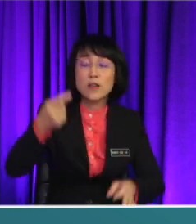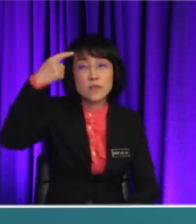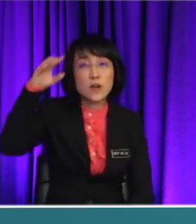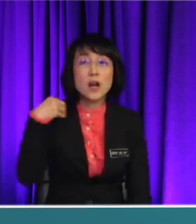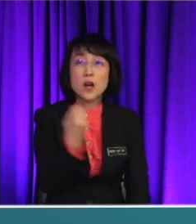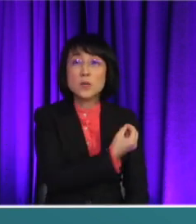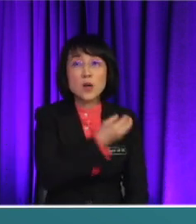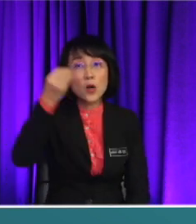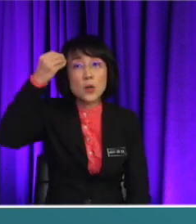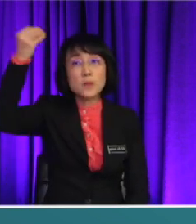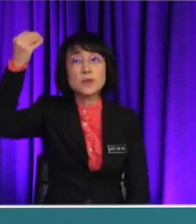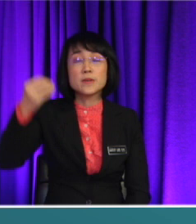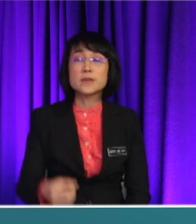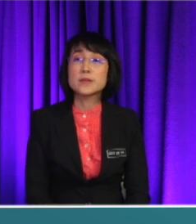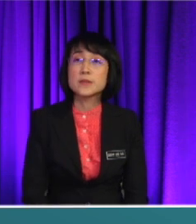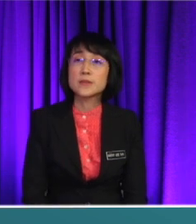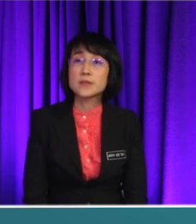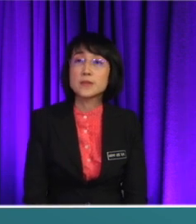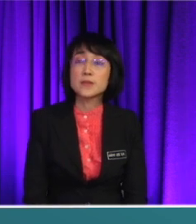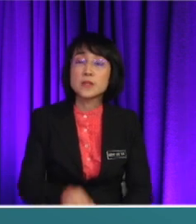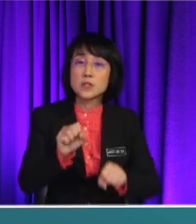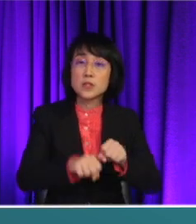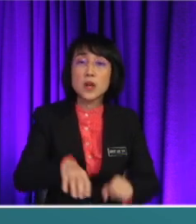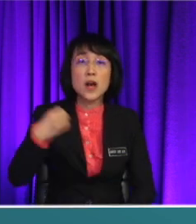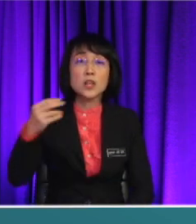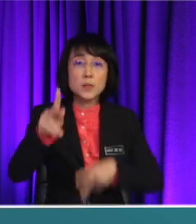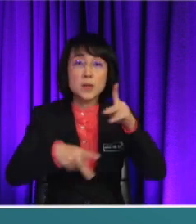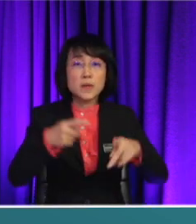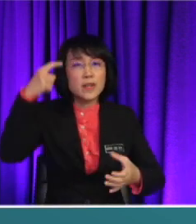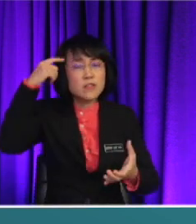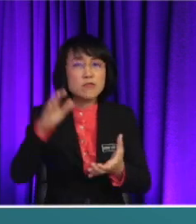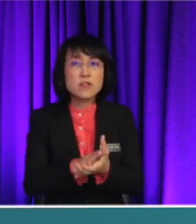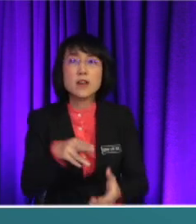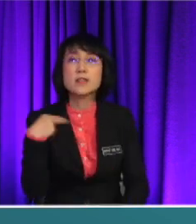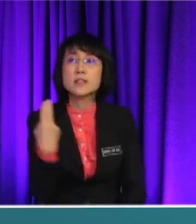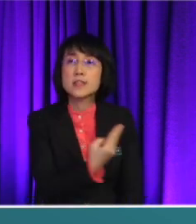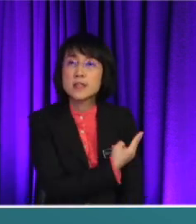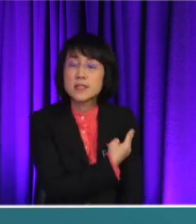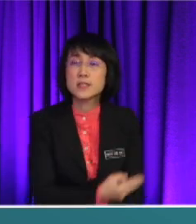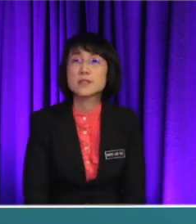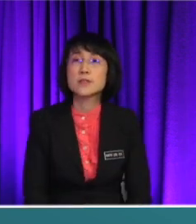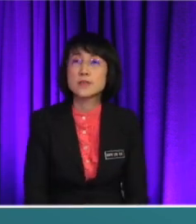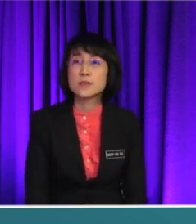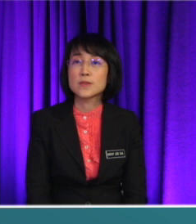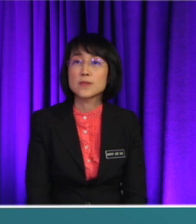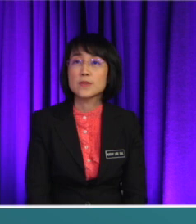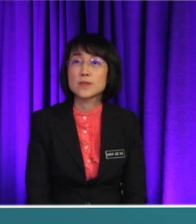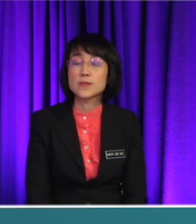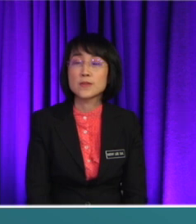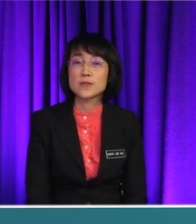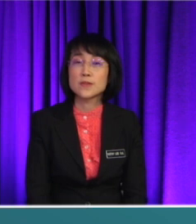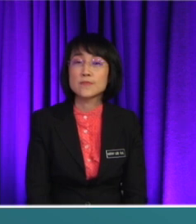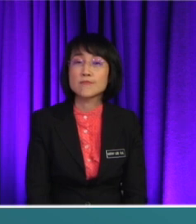to so that other people will trust us or at least we can persuade them. All right. Okay.